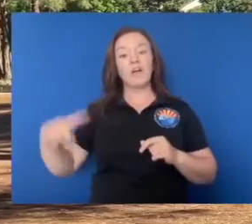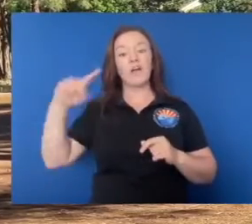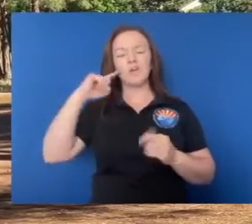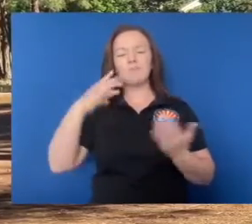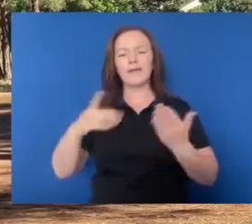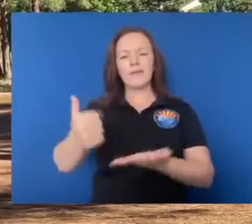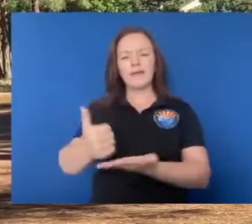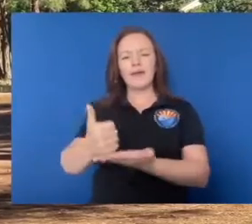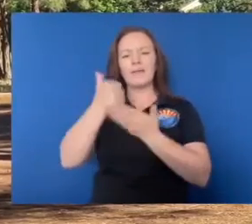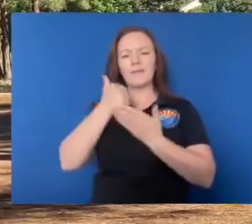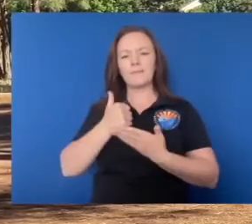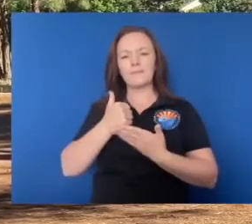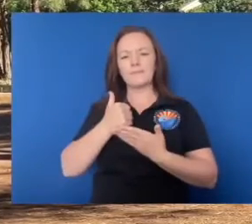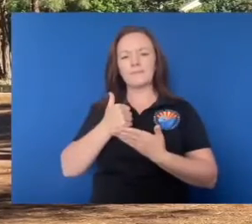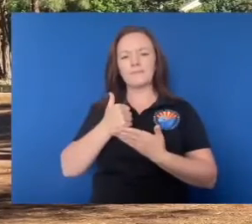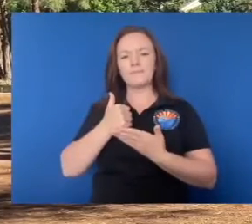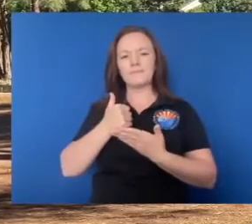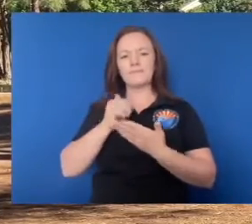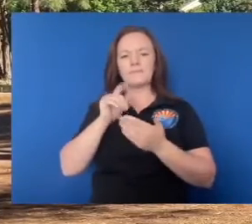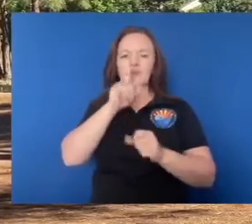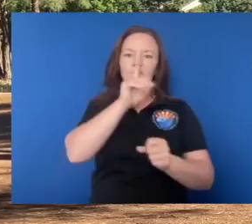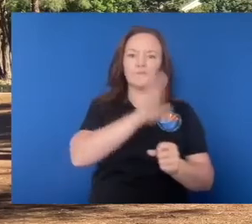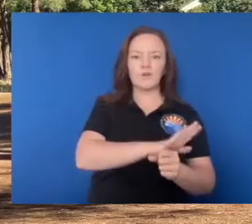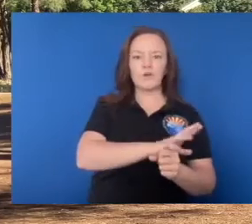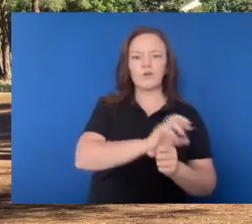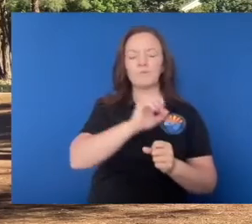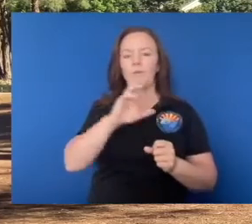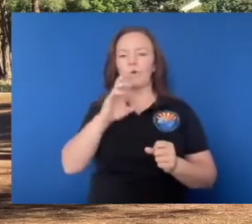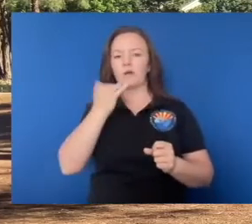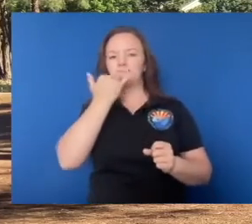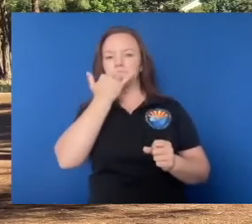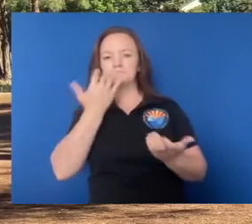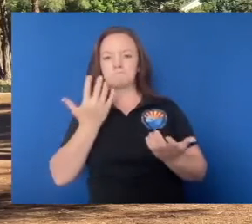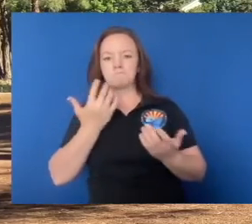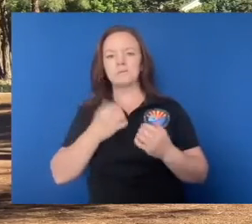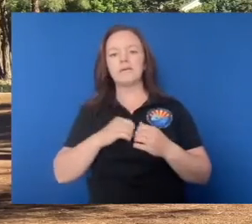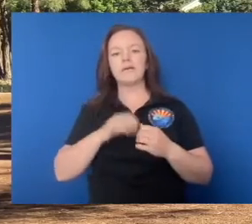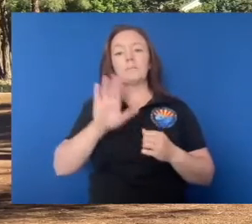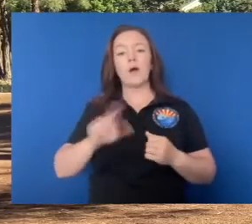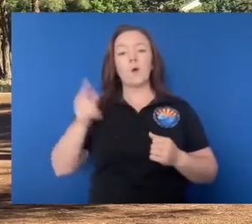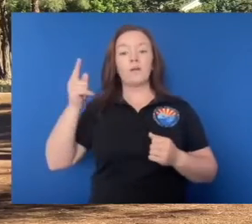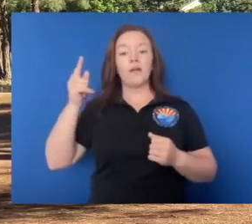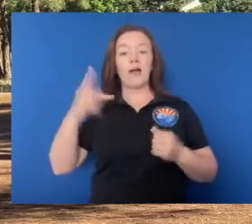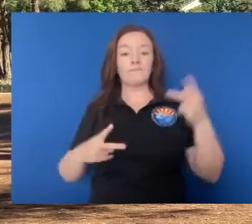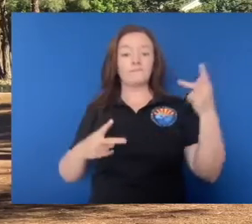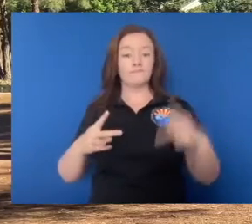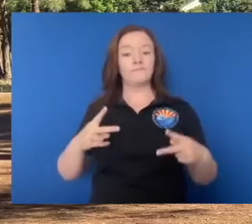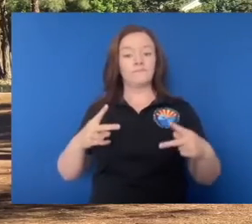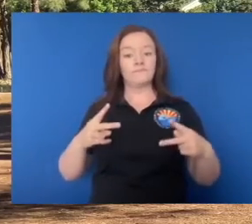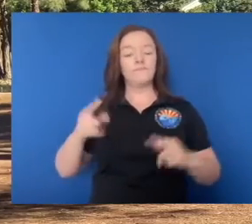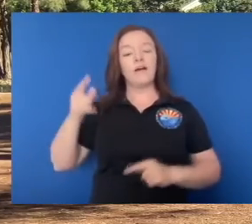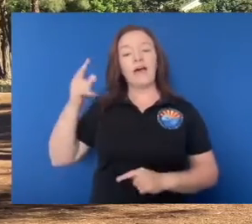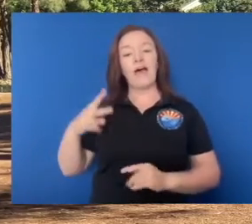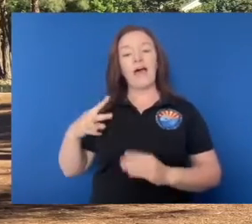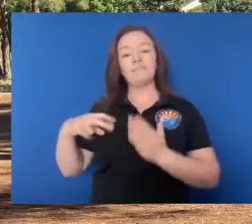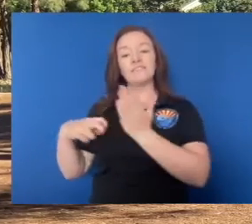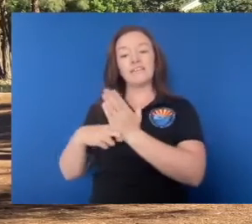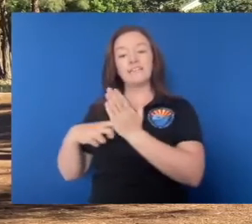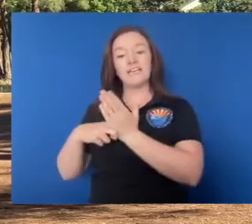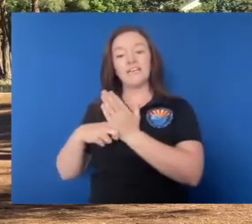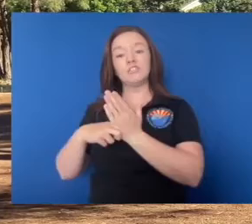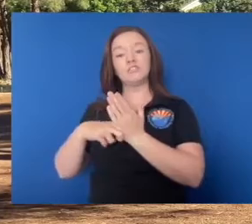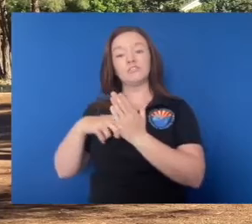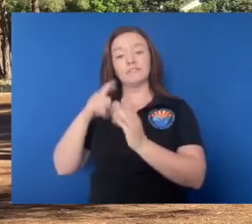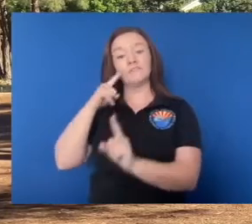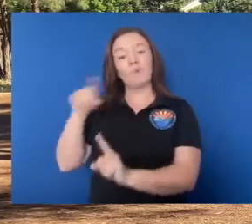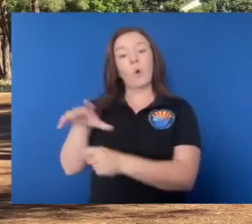heard this and maybe you can help, um, confirm or deny. There was about half and half, half of the citations